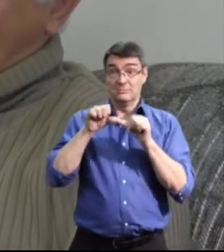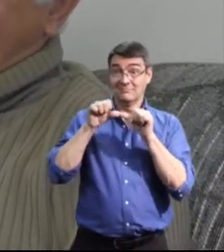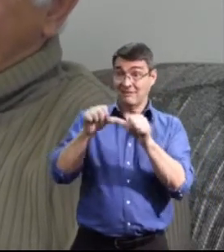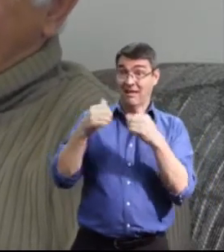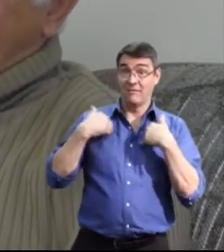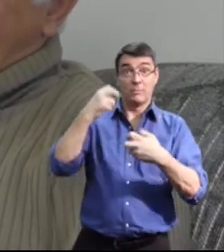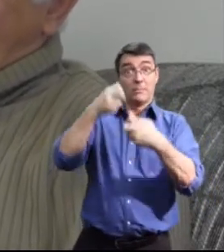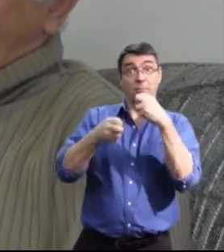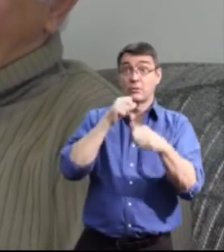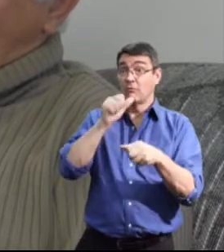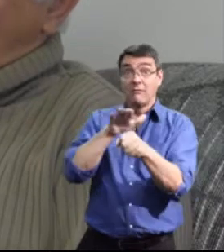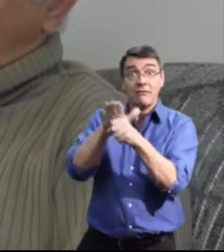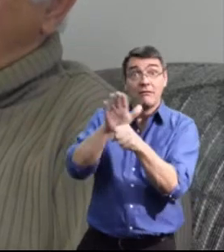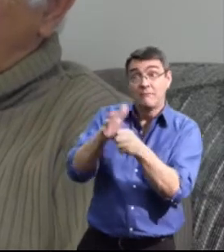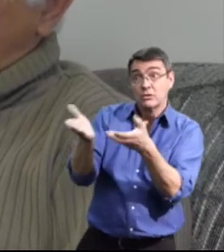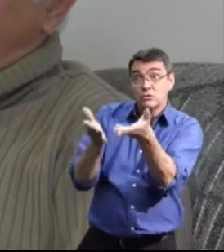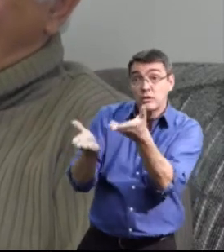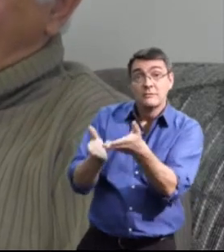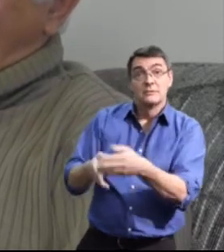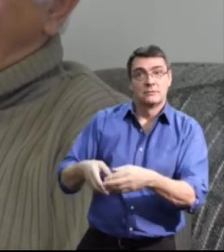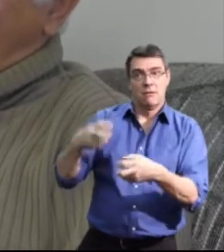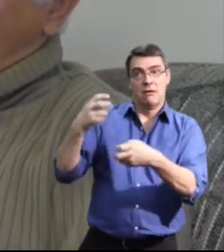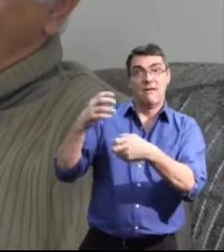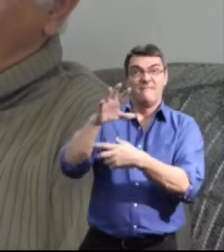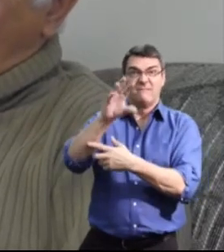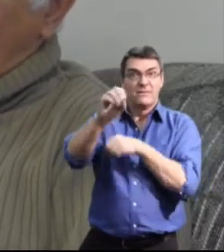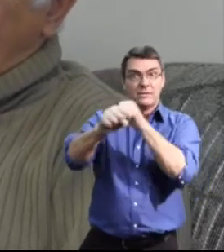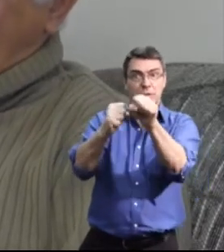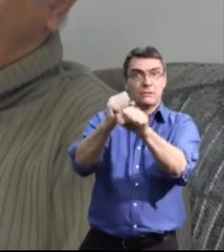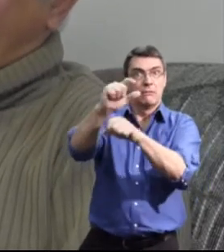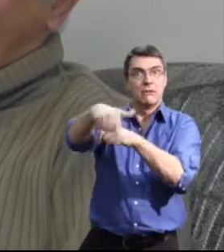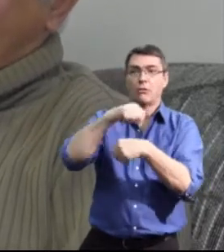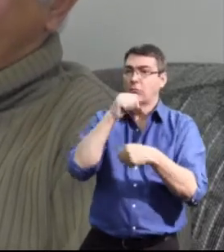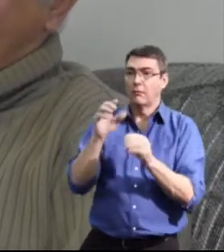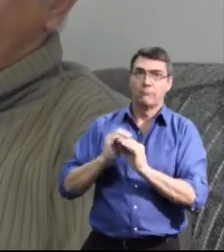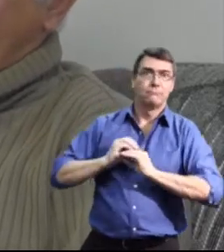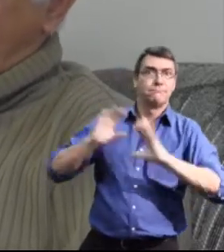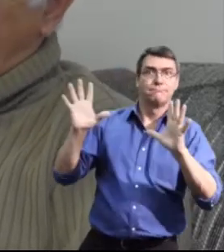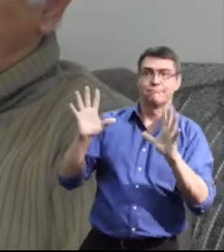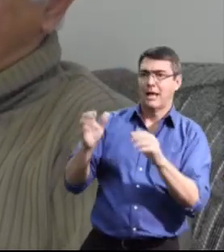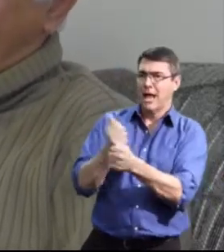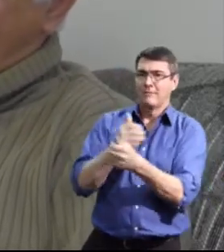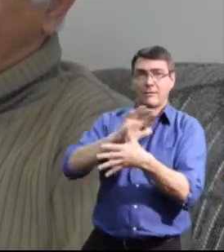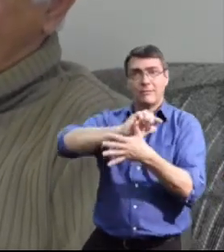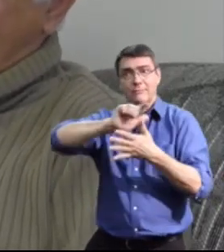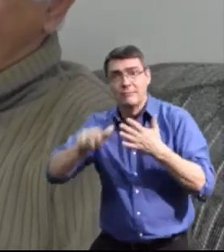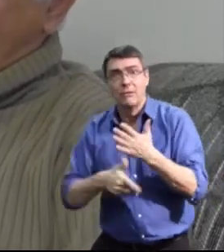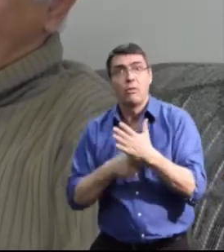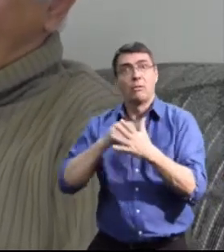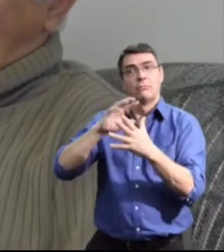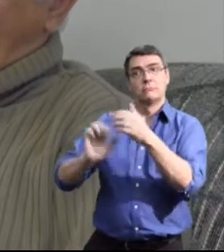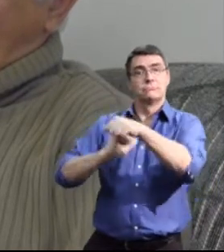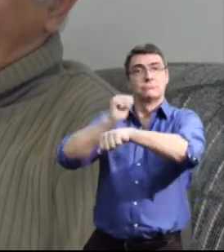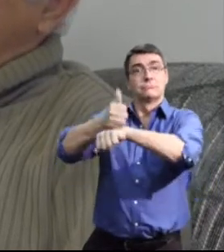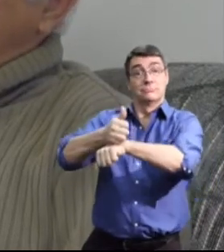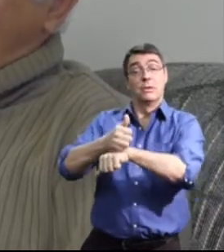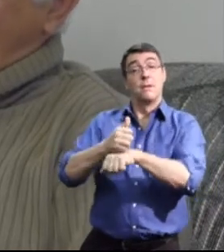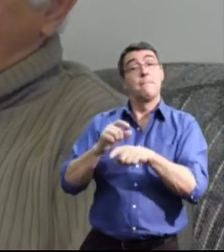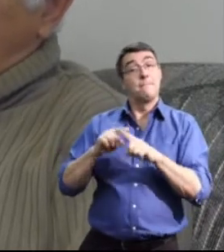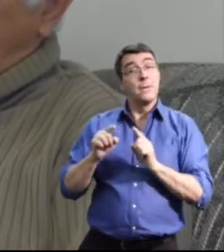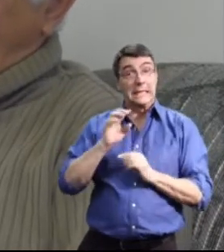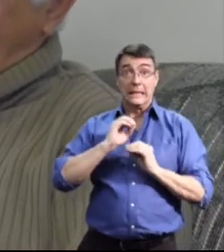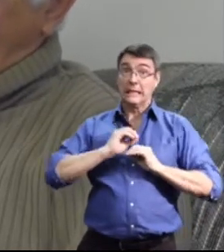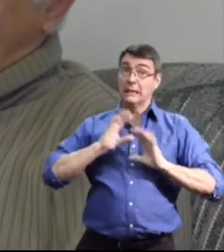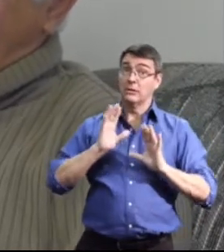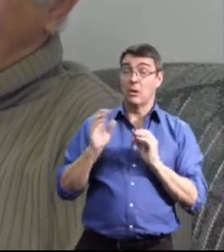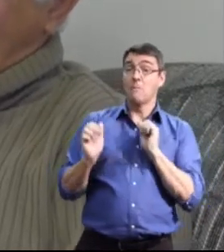decades later. There's no question though that for most people, many people if not most, living in